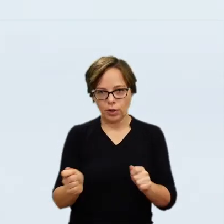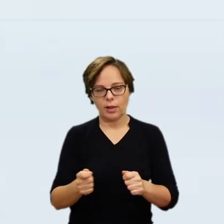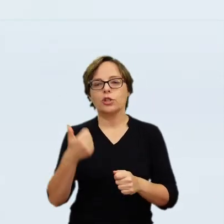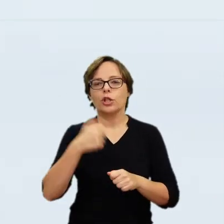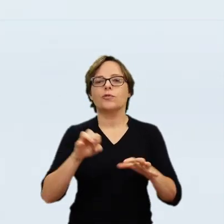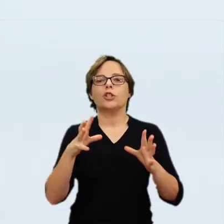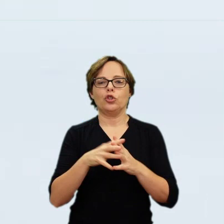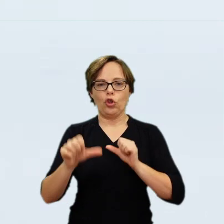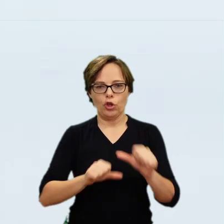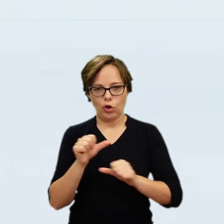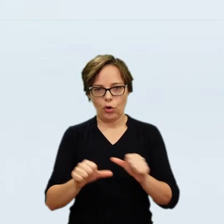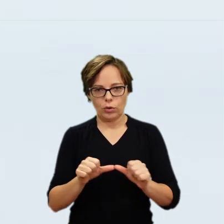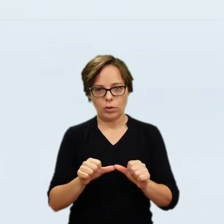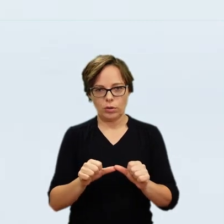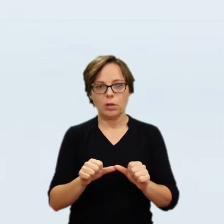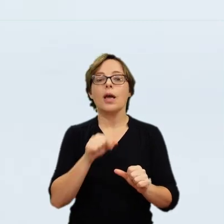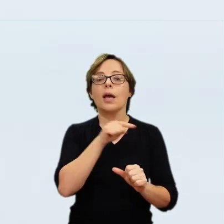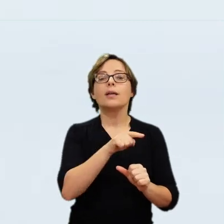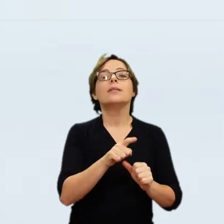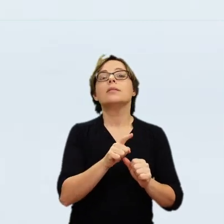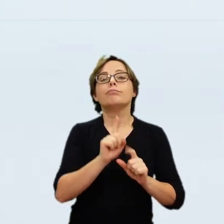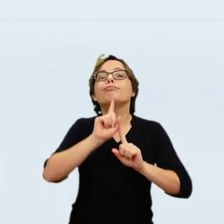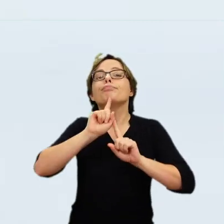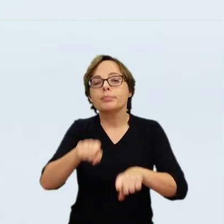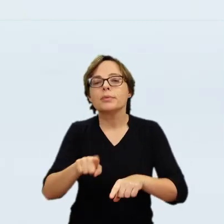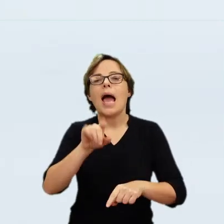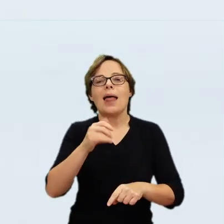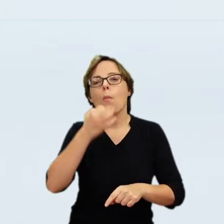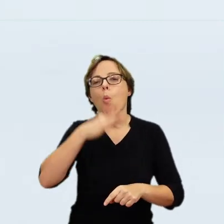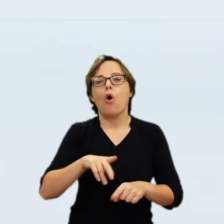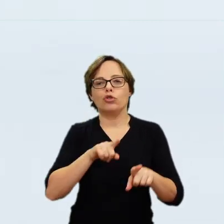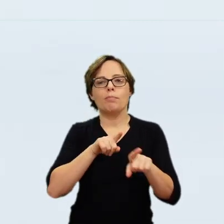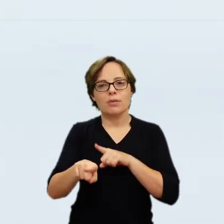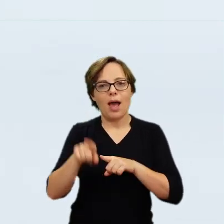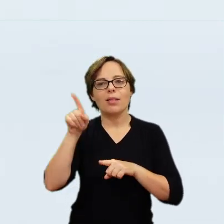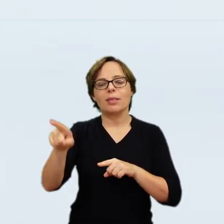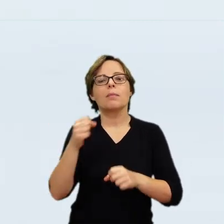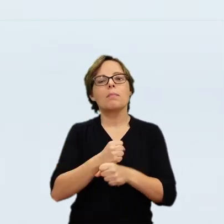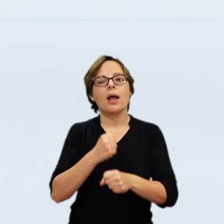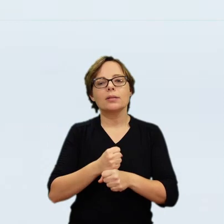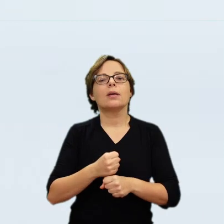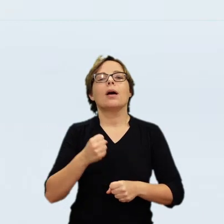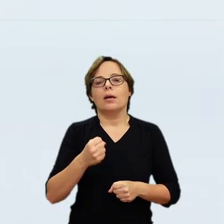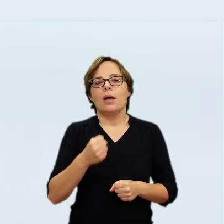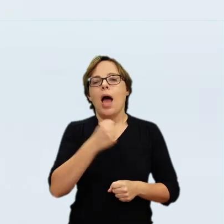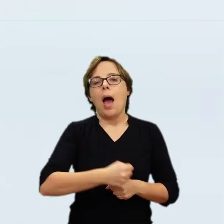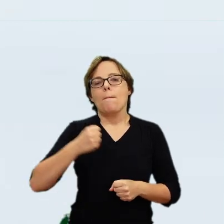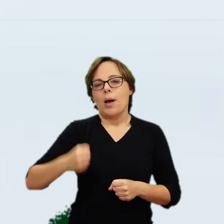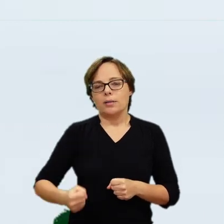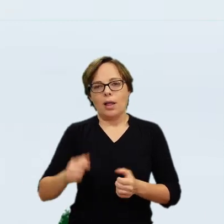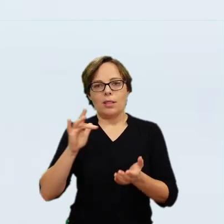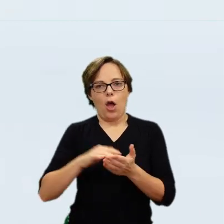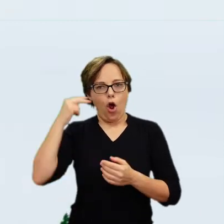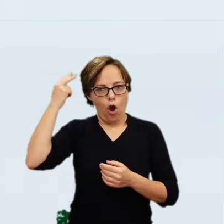Medusa, now at the Metropolitan Museum of Art in New York, which they commissioned in Rome and had shipped to Poland in 1806